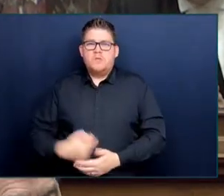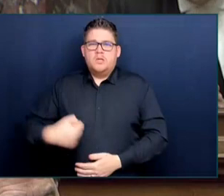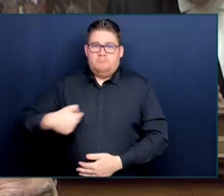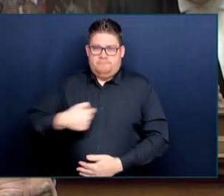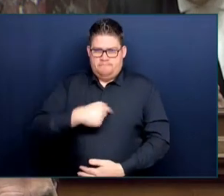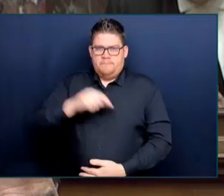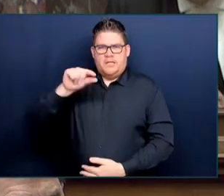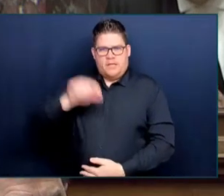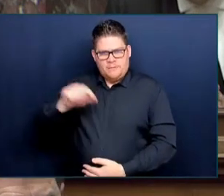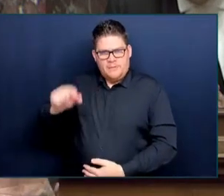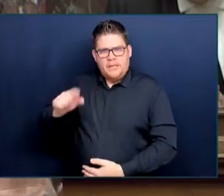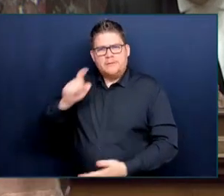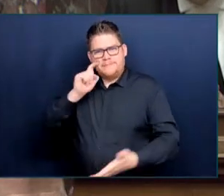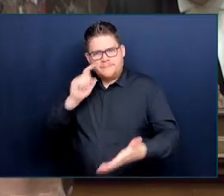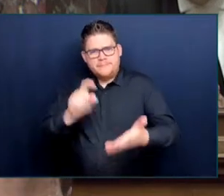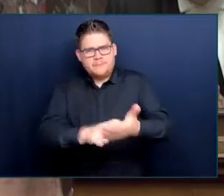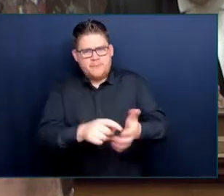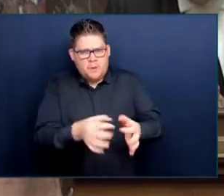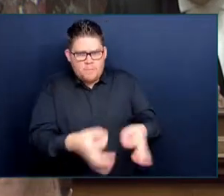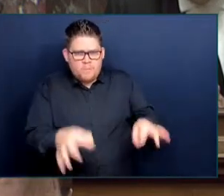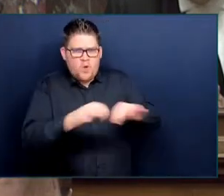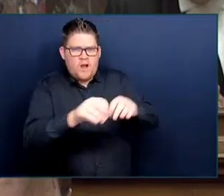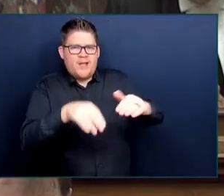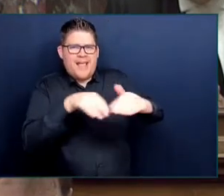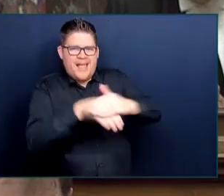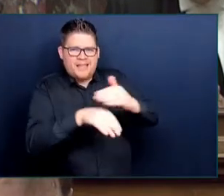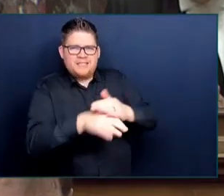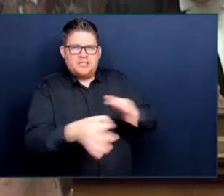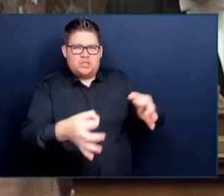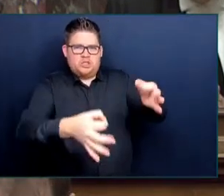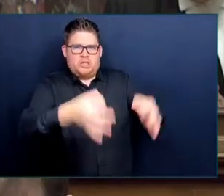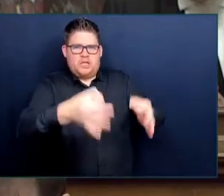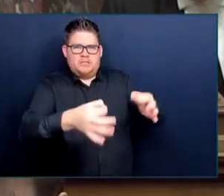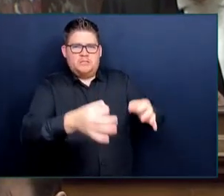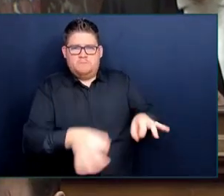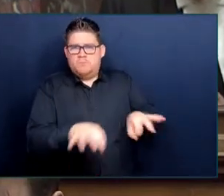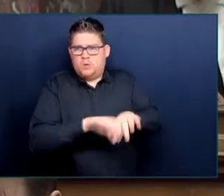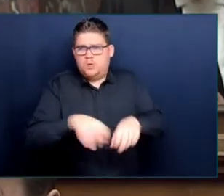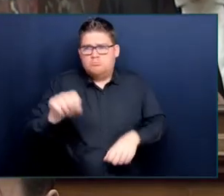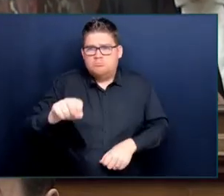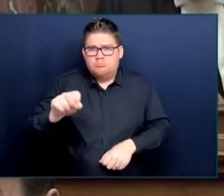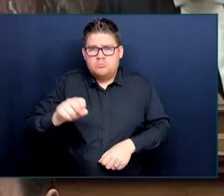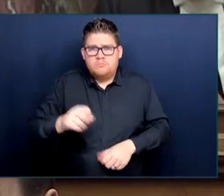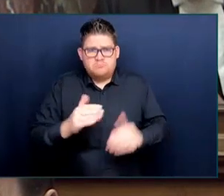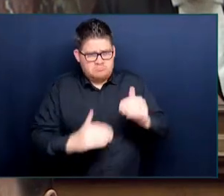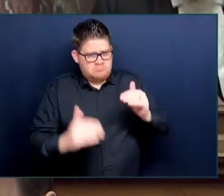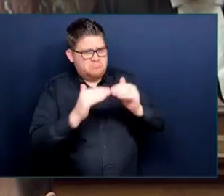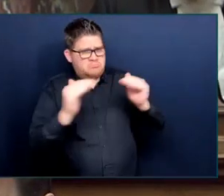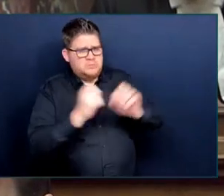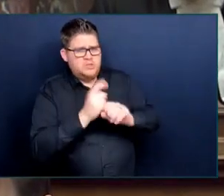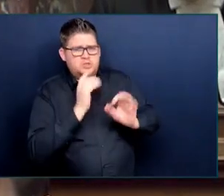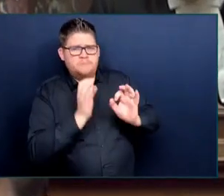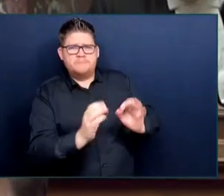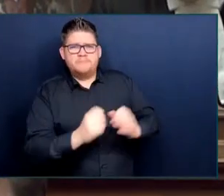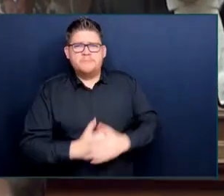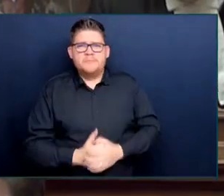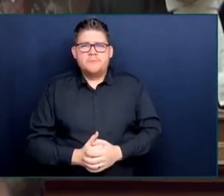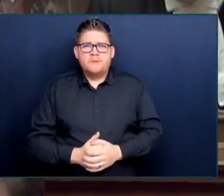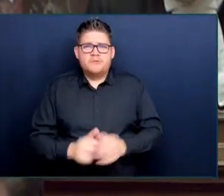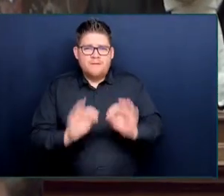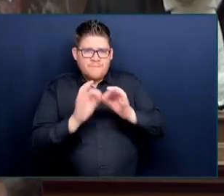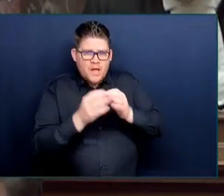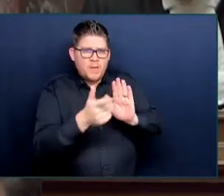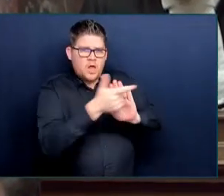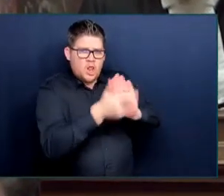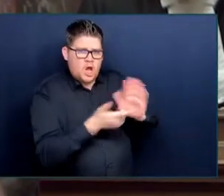continue to invest in access to justice services, particularly in the area of family law, by focusing on early resolution for family law.